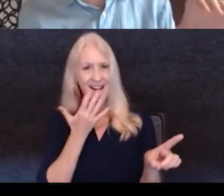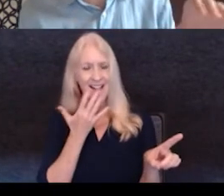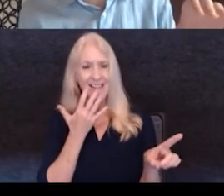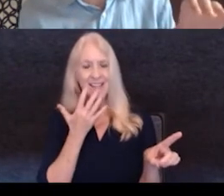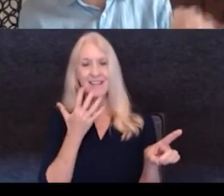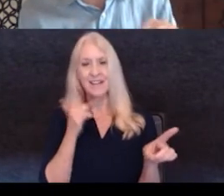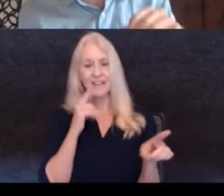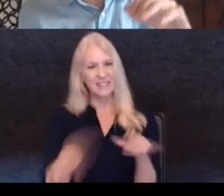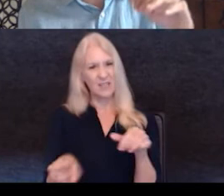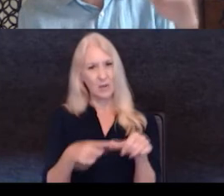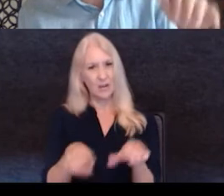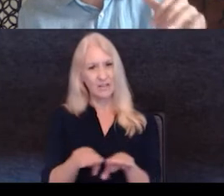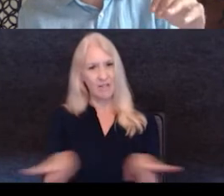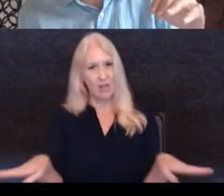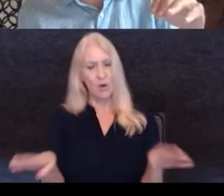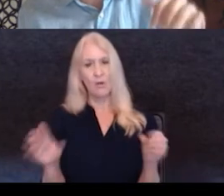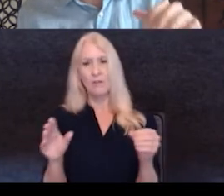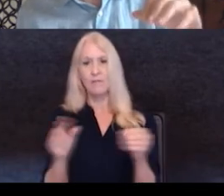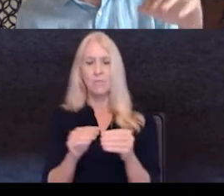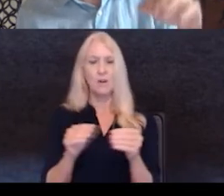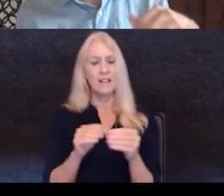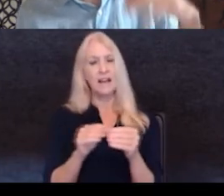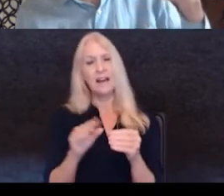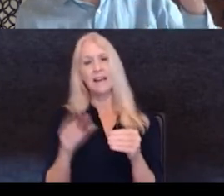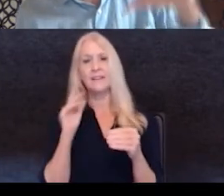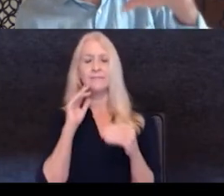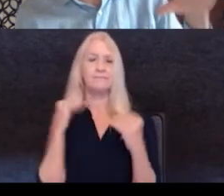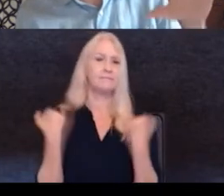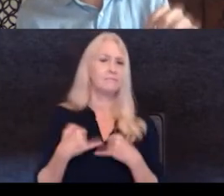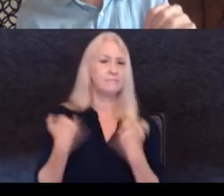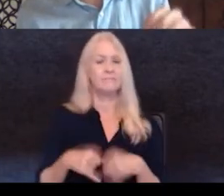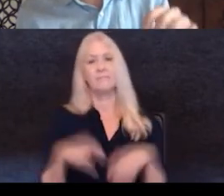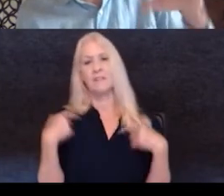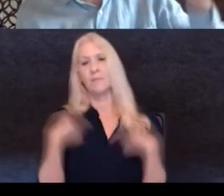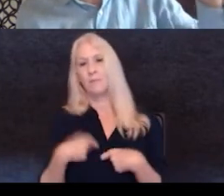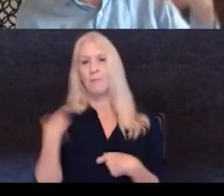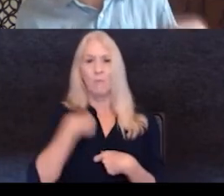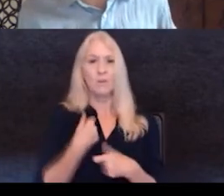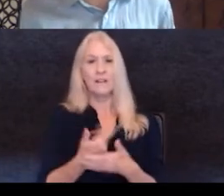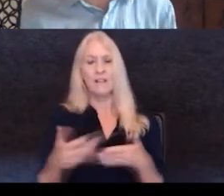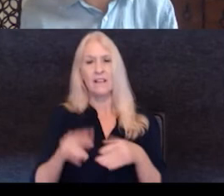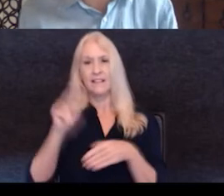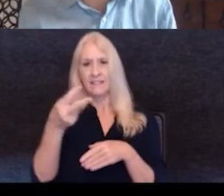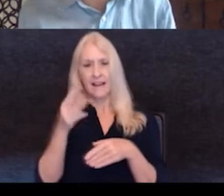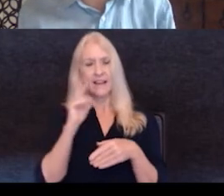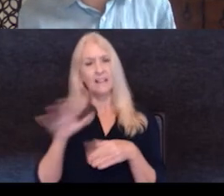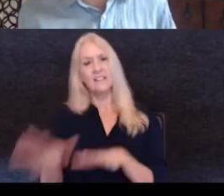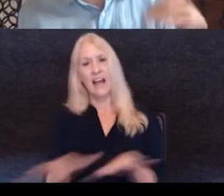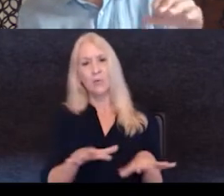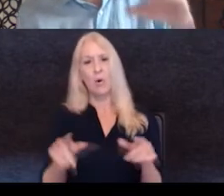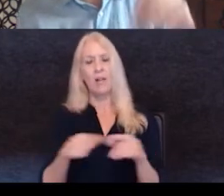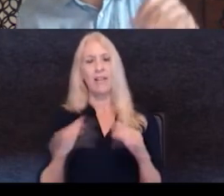ground floor is more, um, accessories and the middle floor is more casual and then the upper level is more